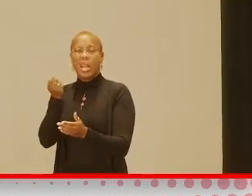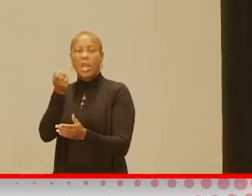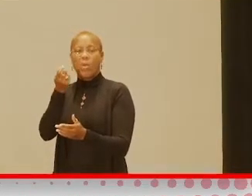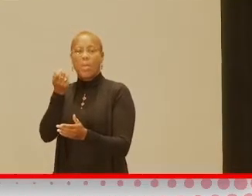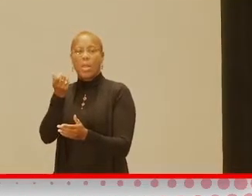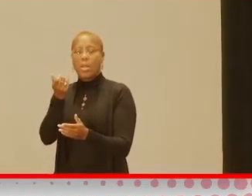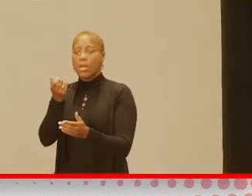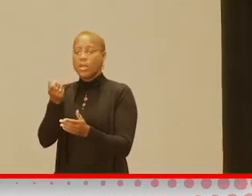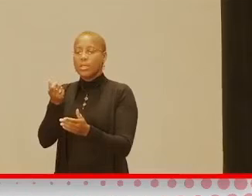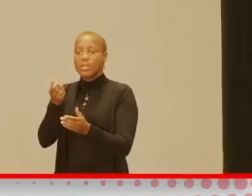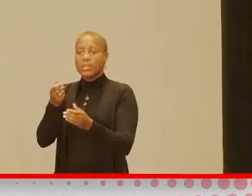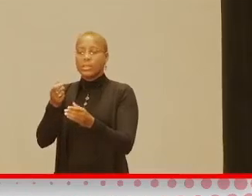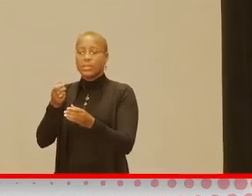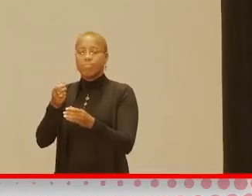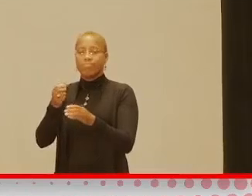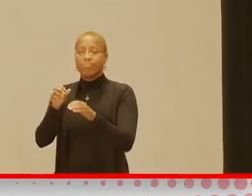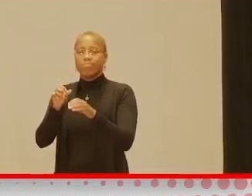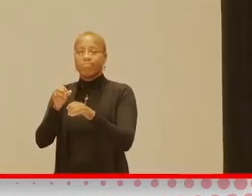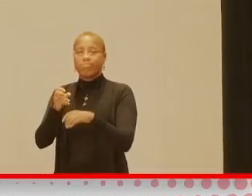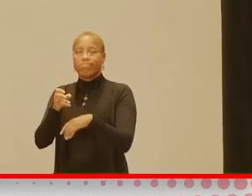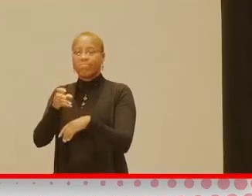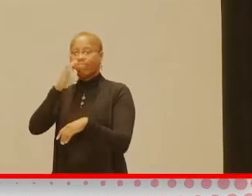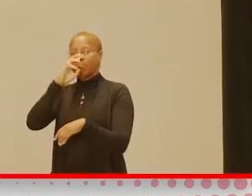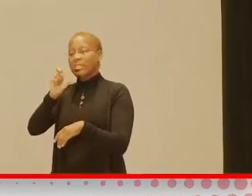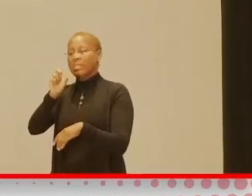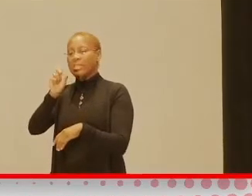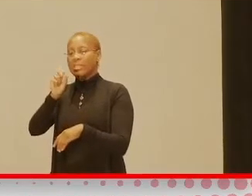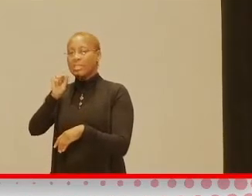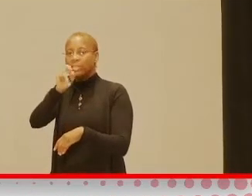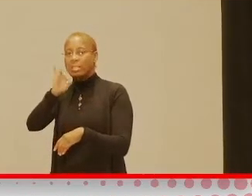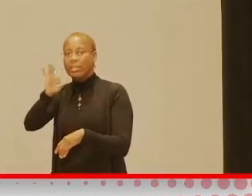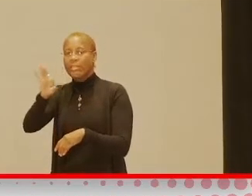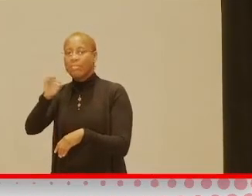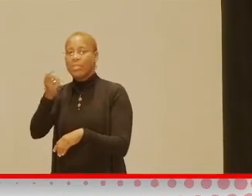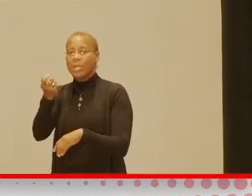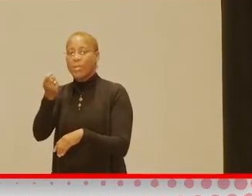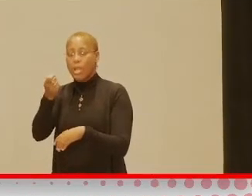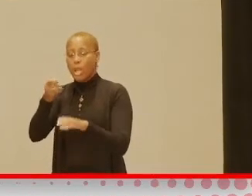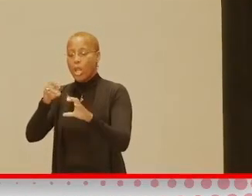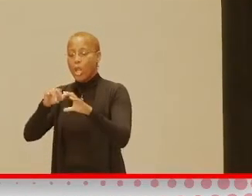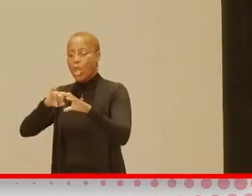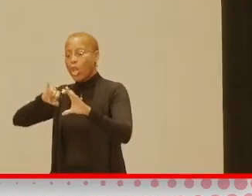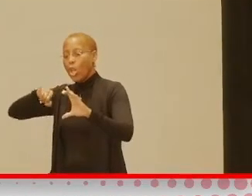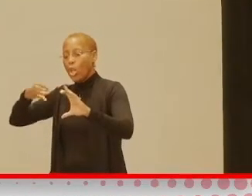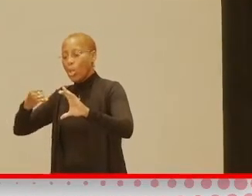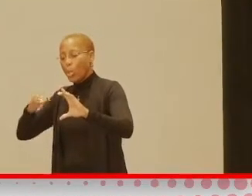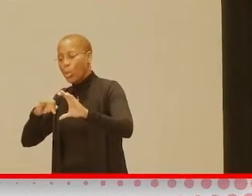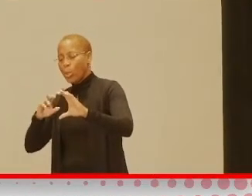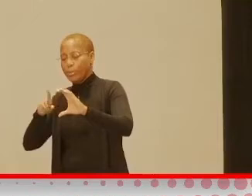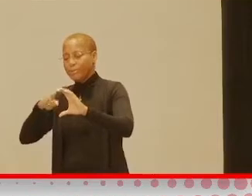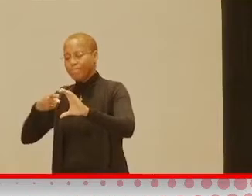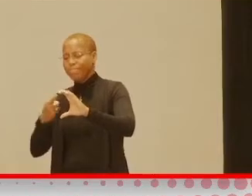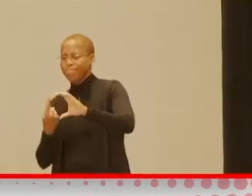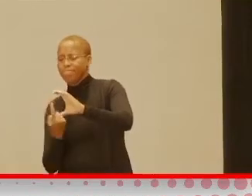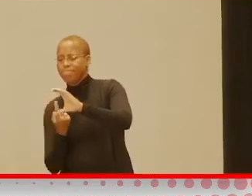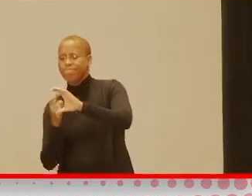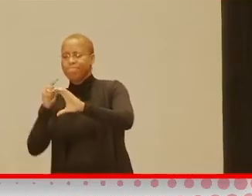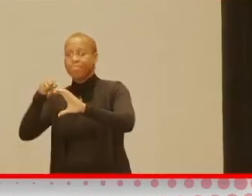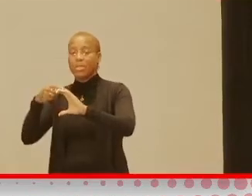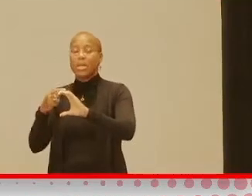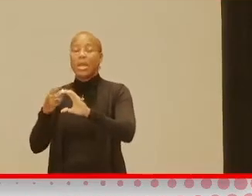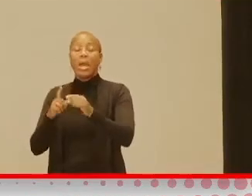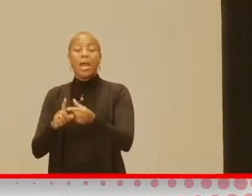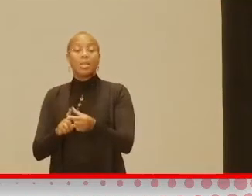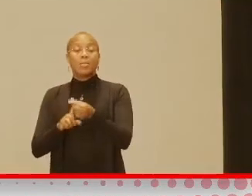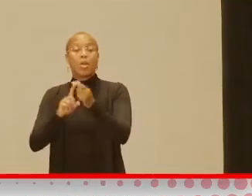stiffness and not so flexible can help children to be able to guide things a little bit better, especially if their fine motor